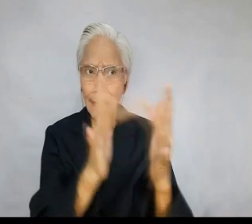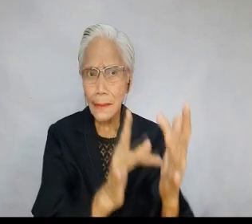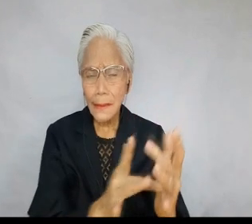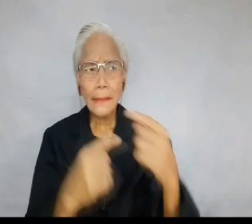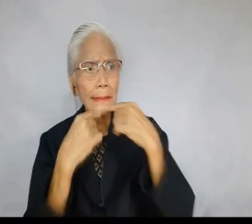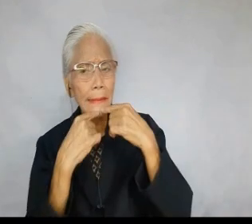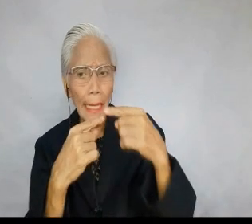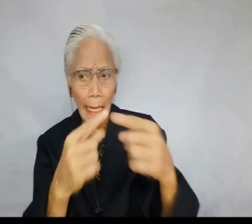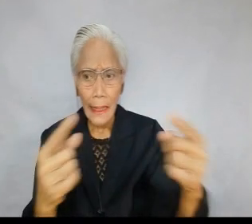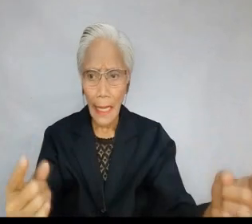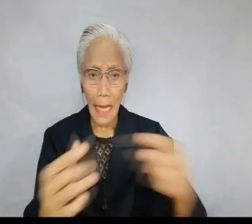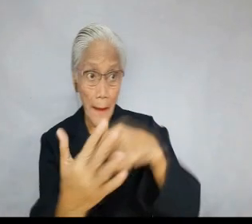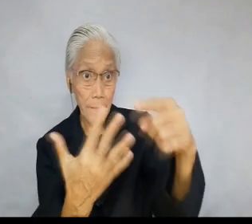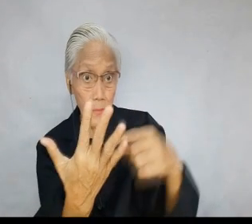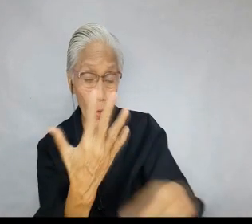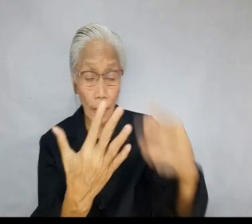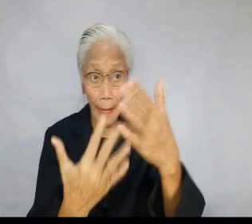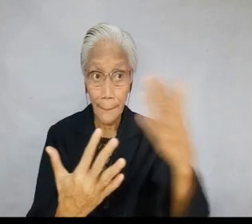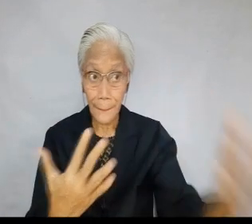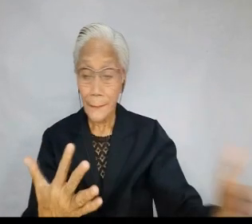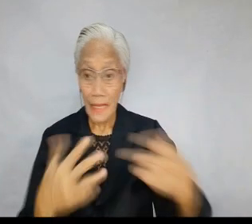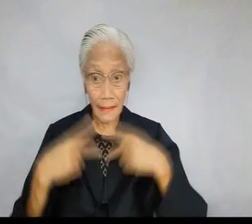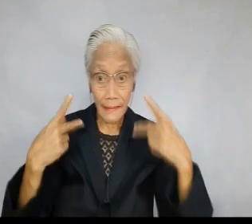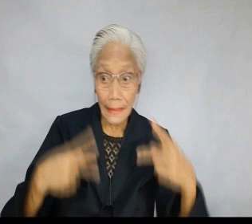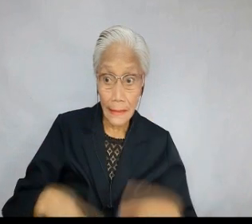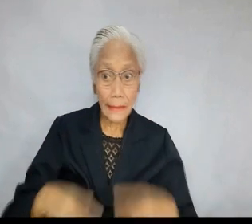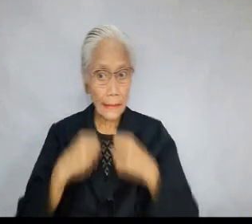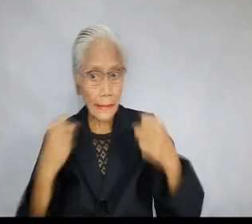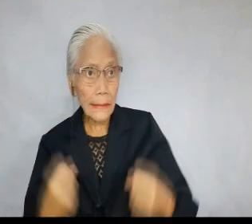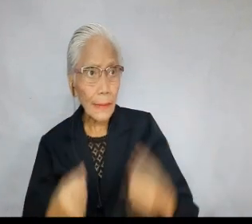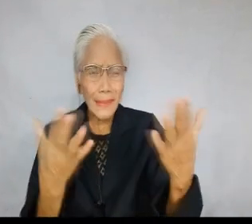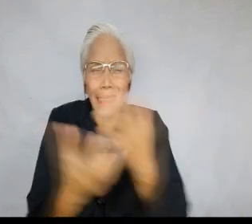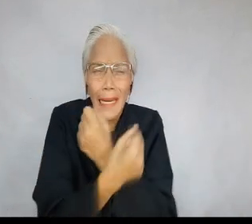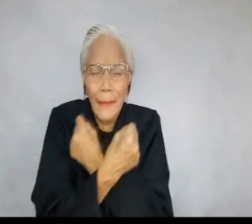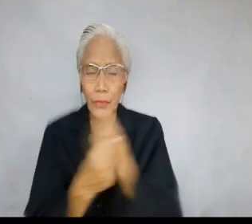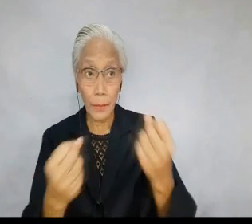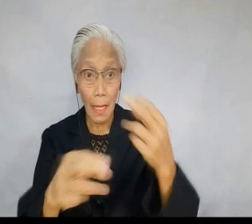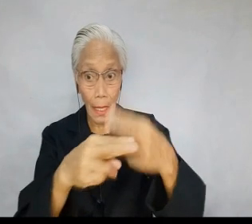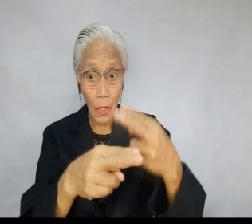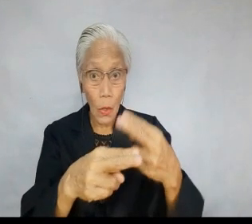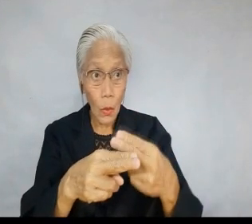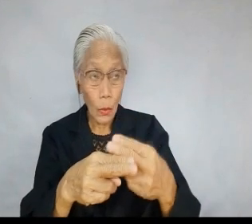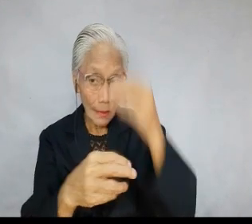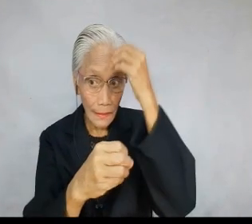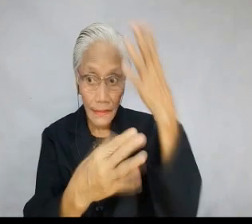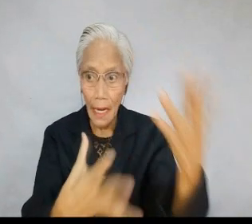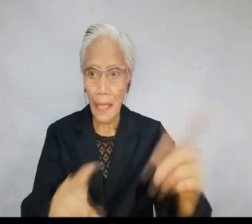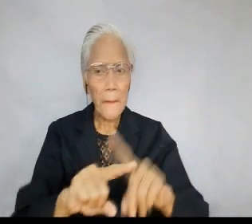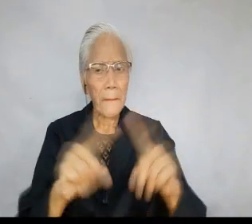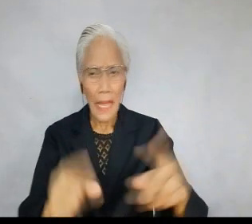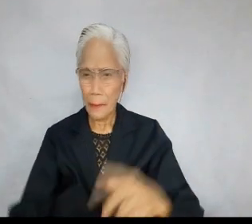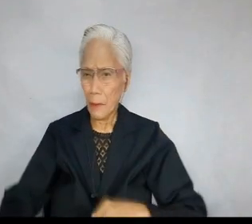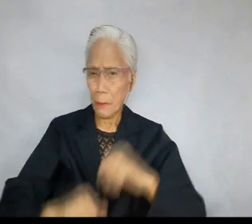Rather Jesus was addressing the sin of pride among the scribes and Pharisees who loved to be called teacher and father. But in their pride they